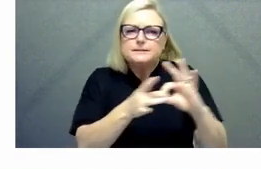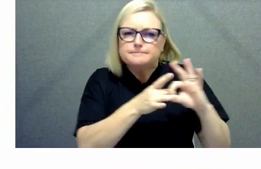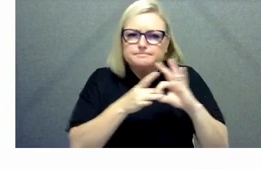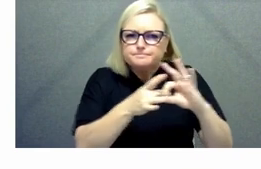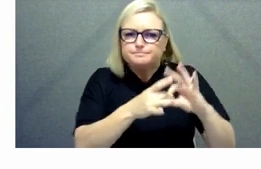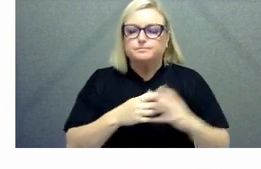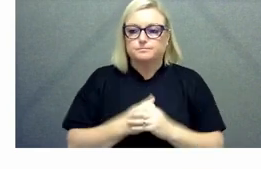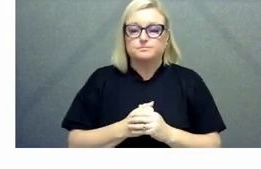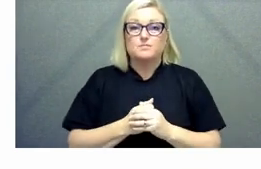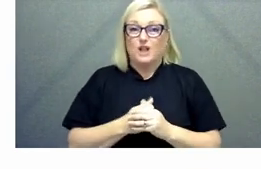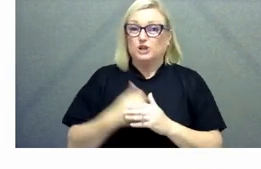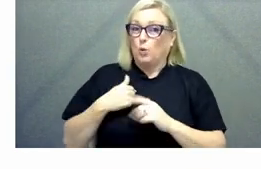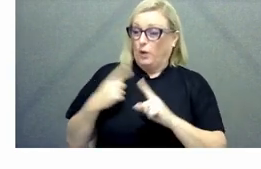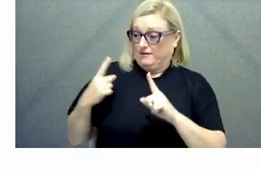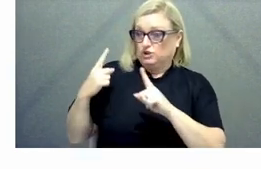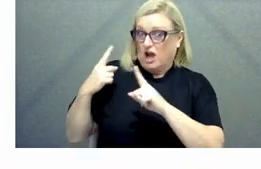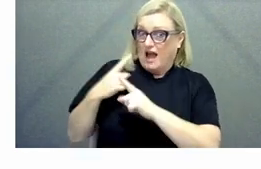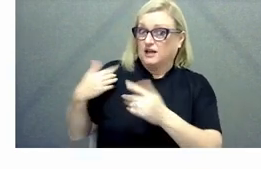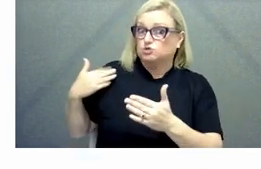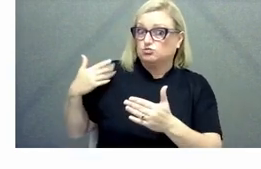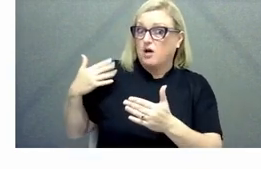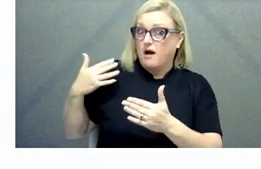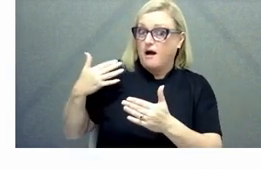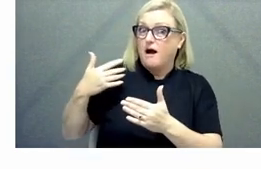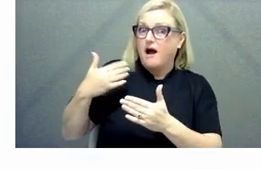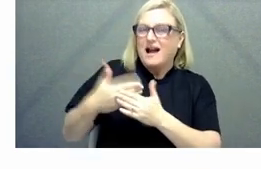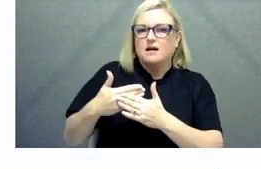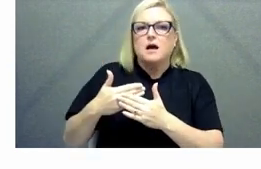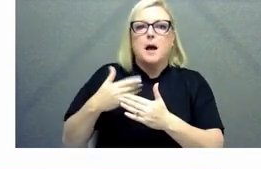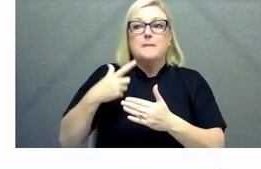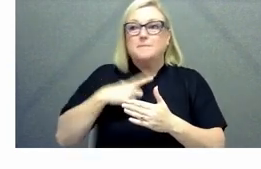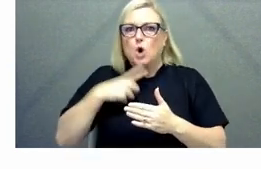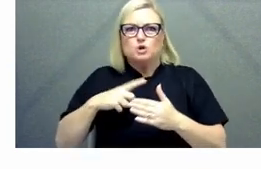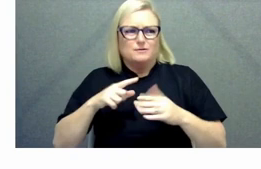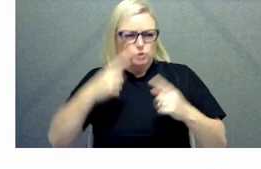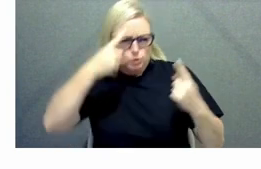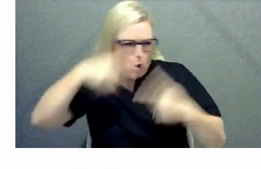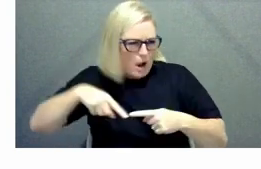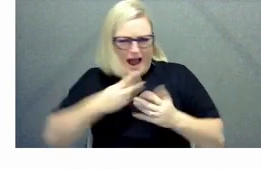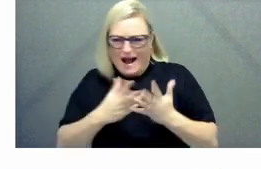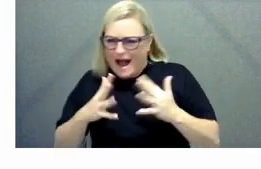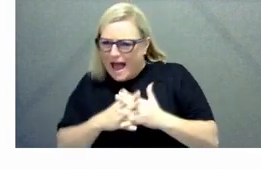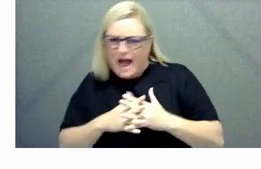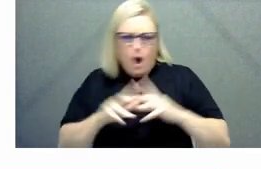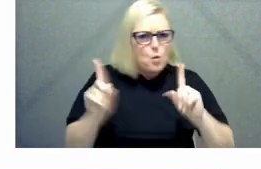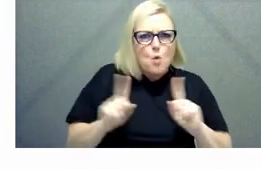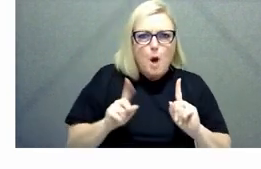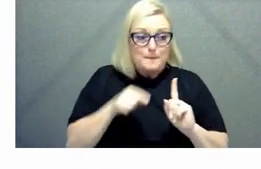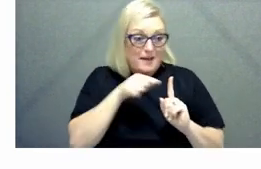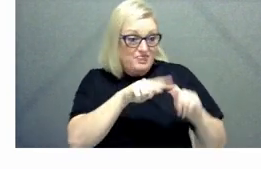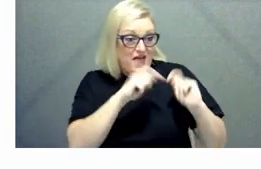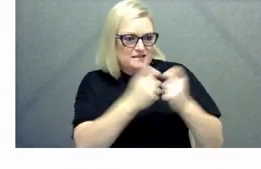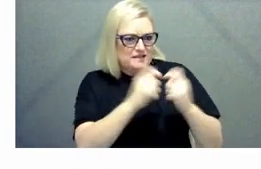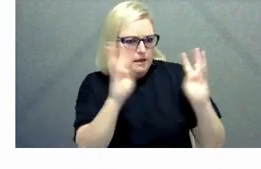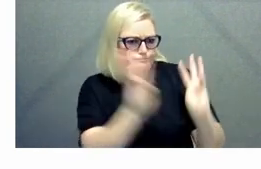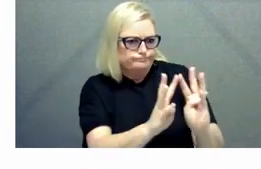taken some change like it makes work to make it work you know you do the work that you need to do deep work on days when you are working from home and when you need